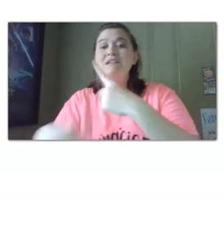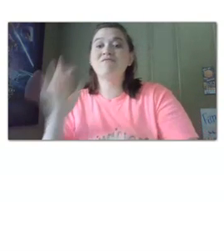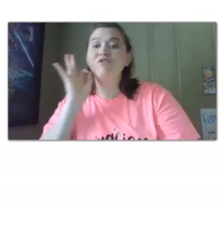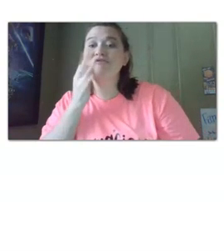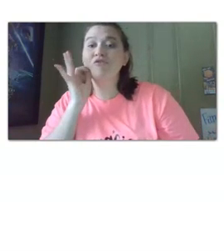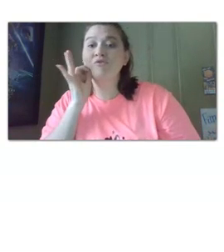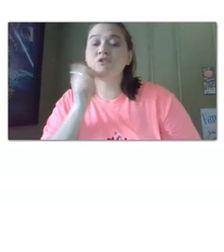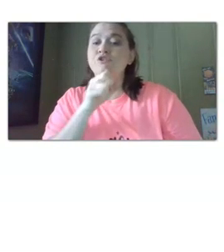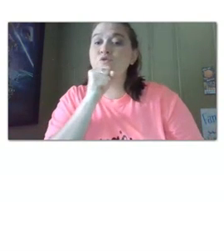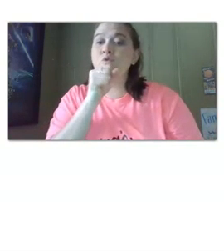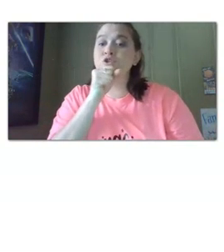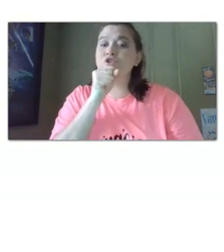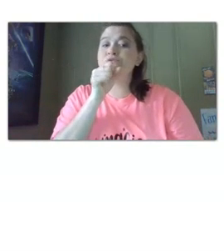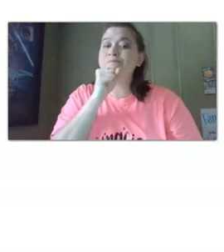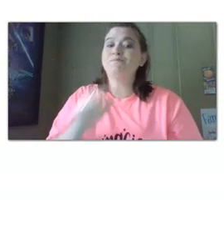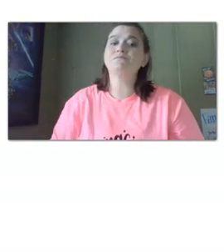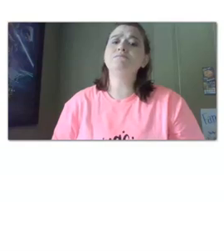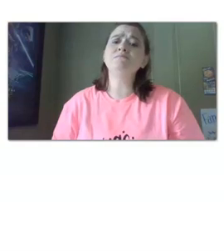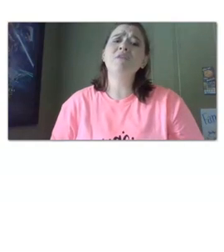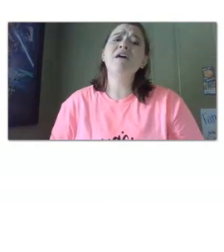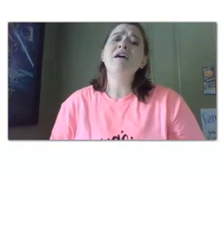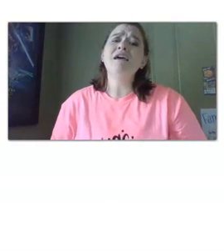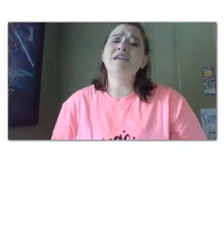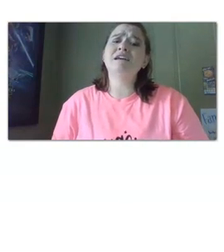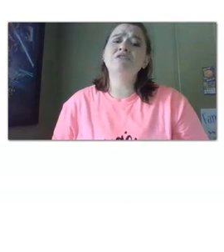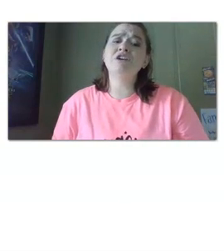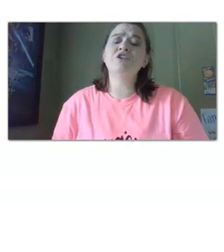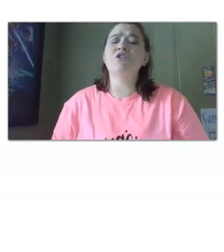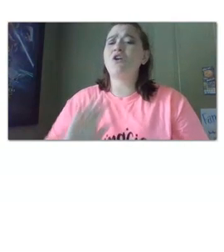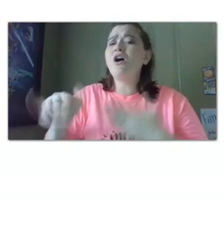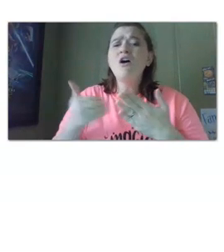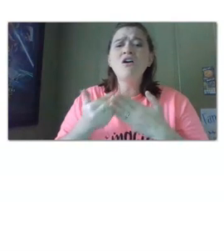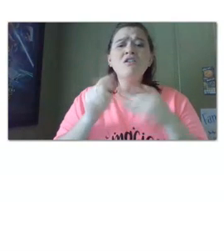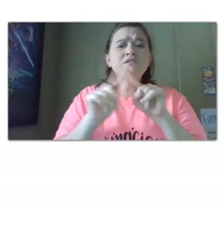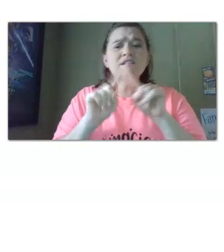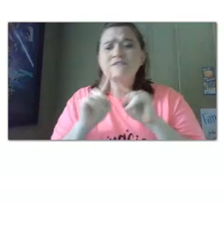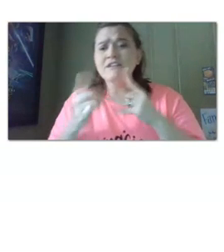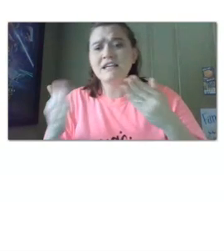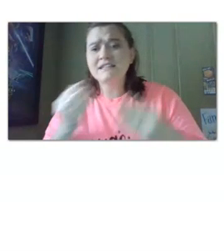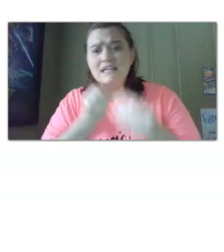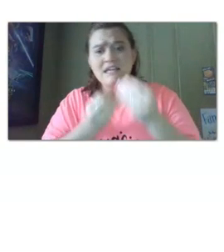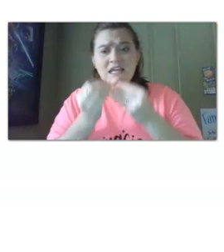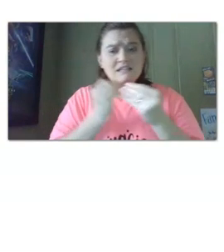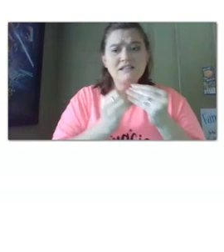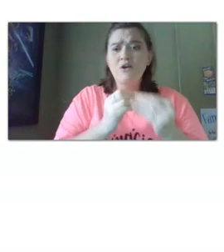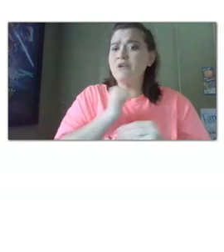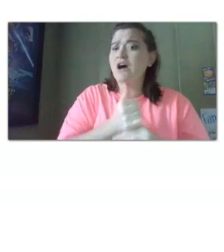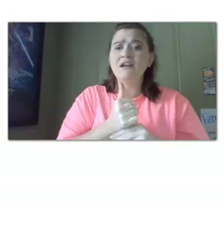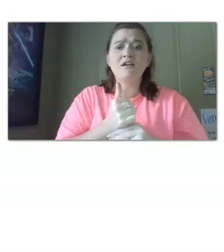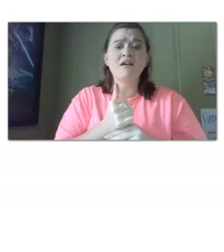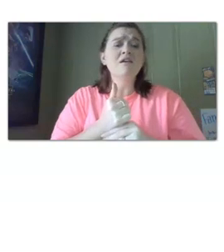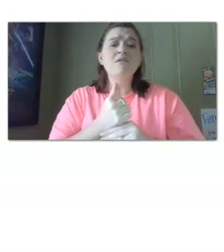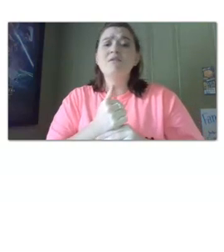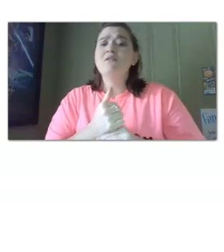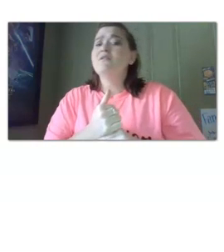same sign for the fruit orange orange and down here are all the different things that he eats so i'm